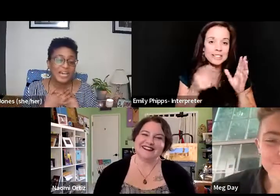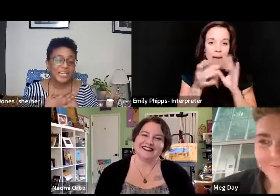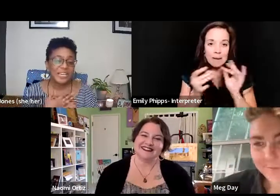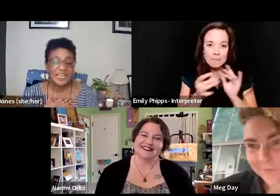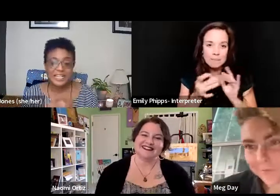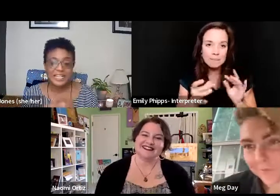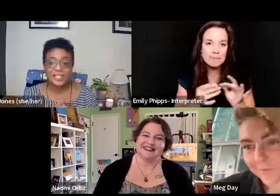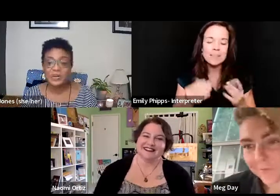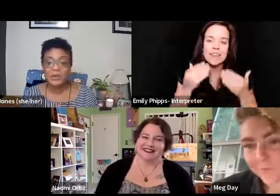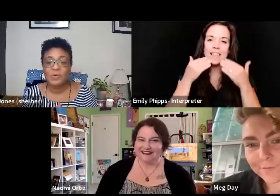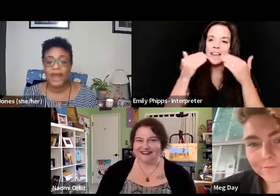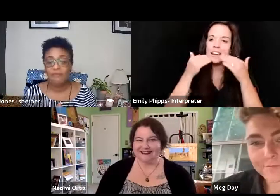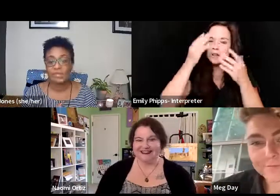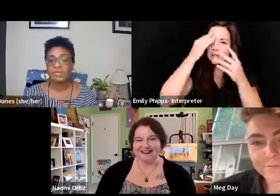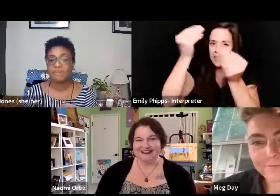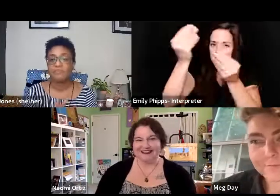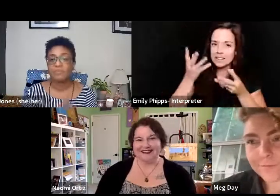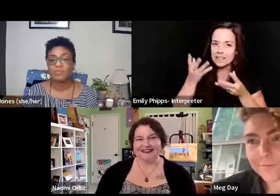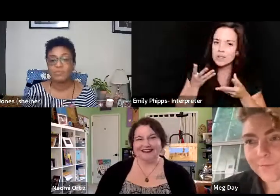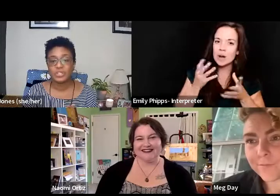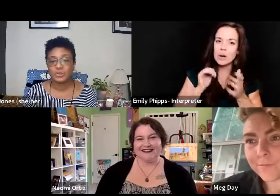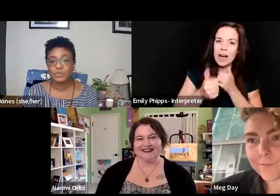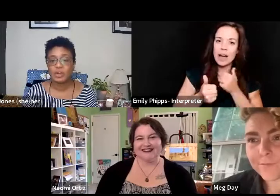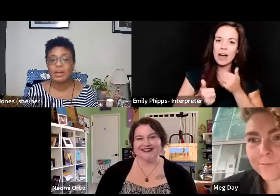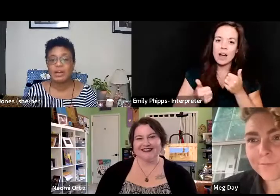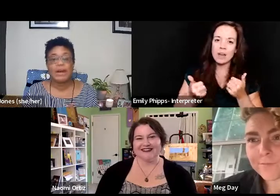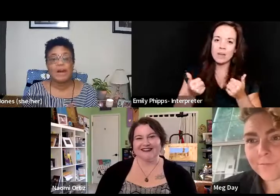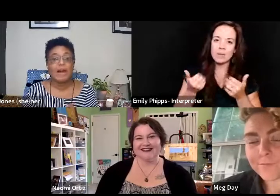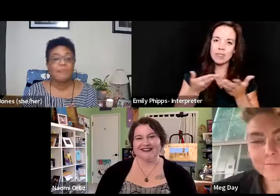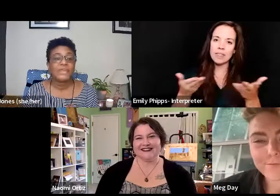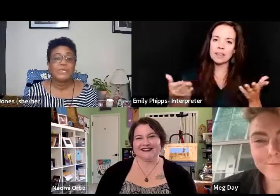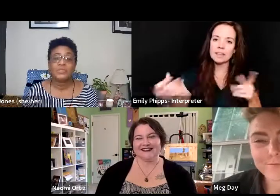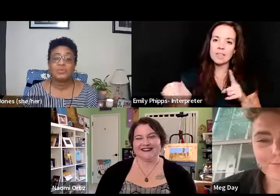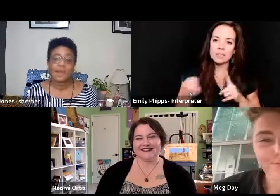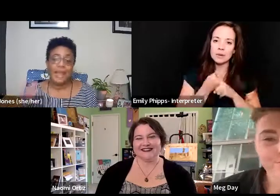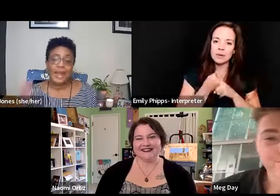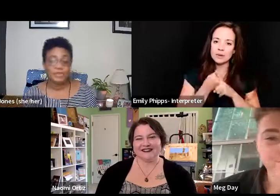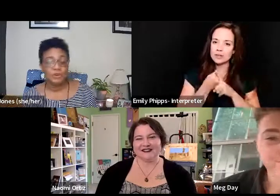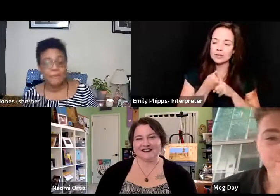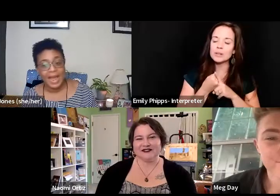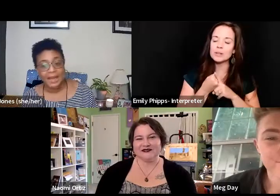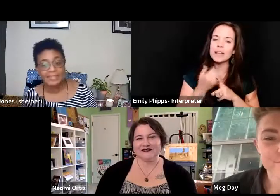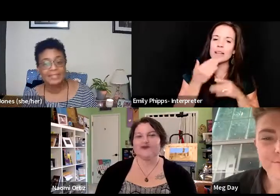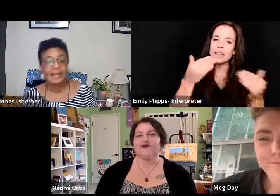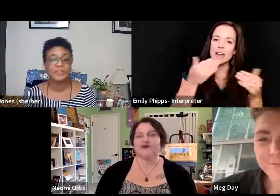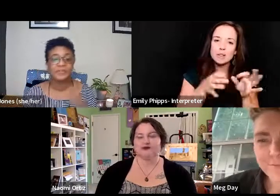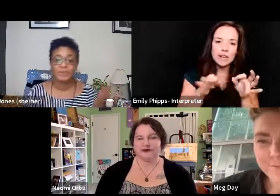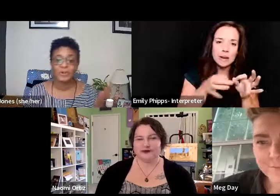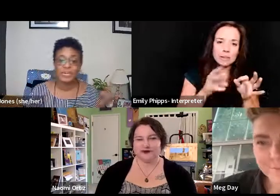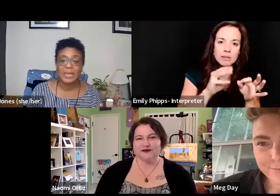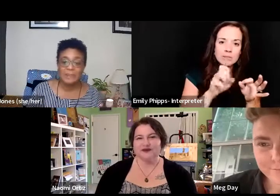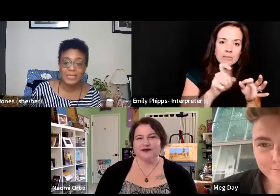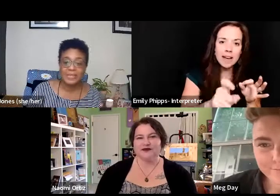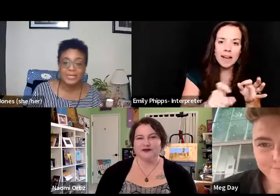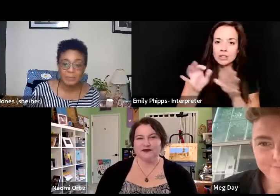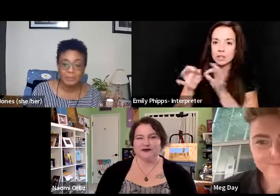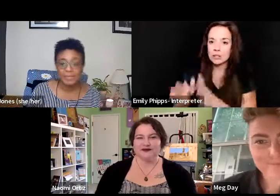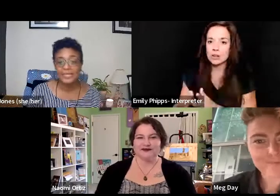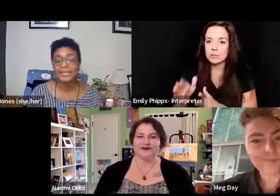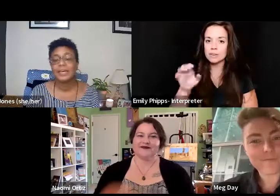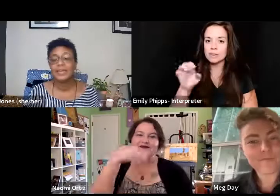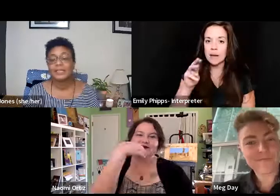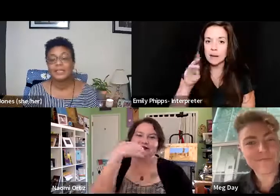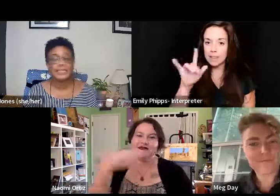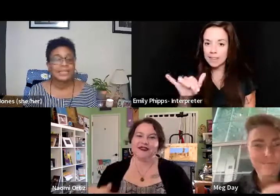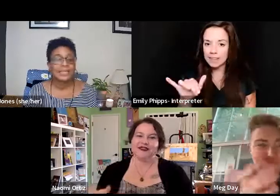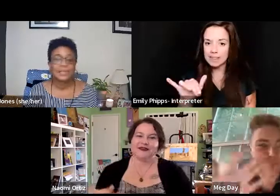letting us know how things have moved you. Thank you to our captioner, Max, our interpreter, Emily,